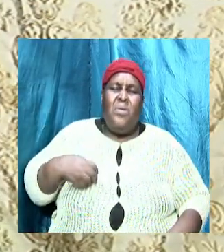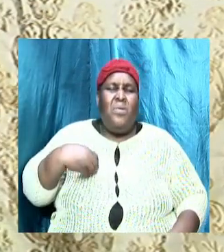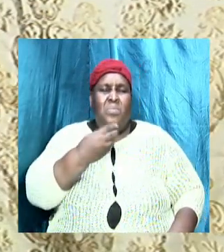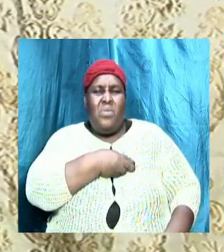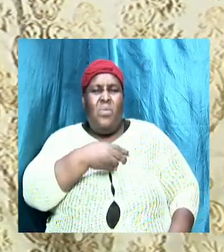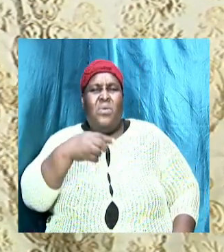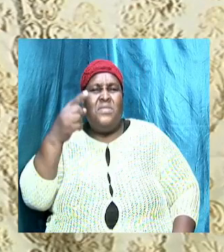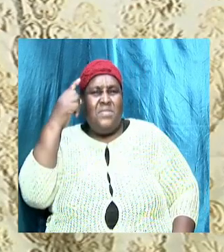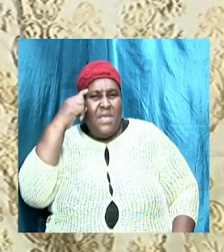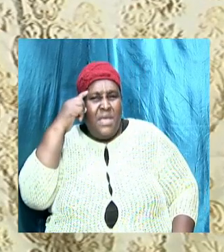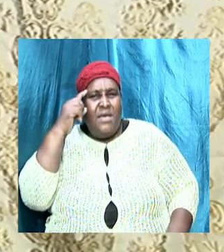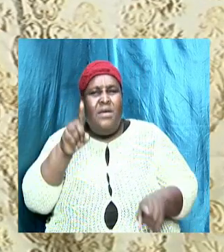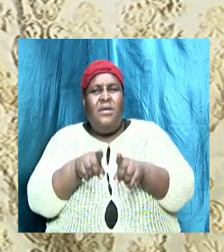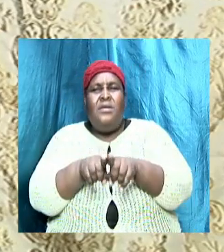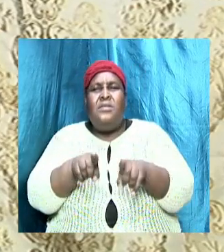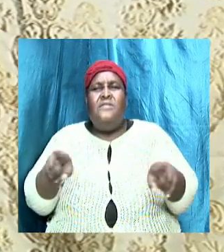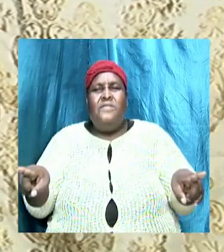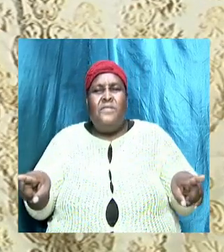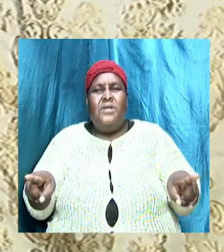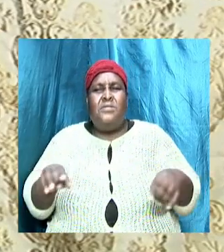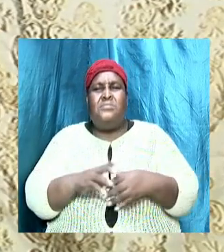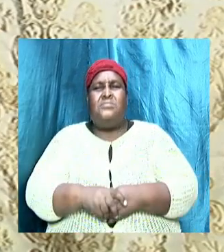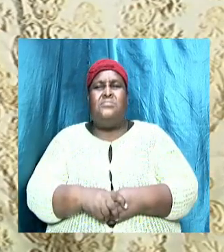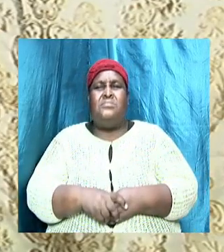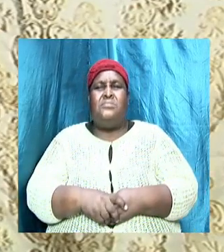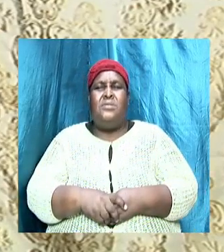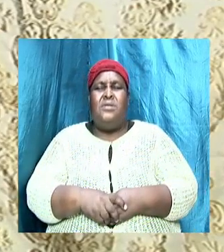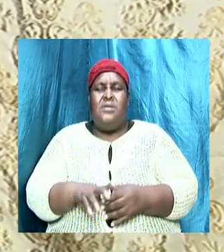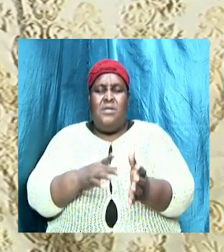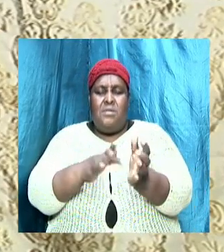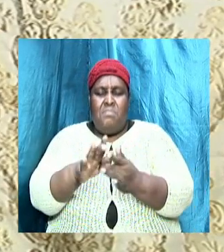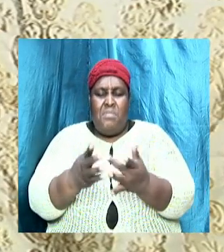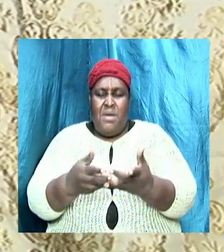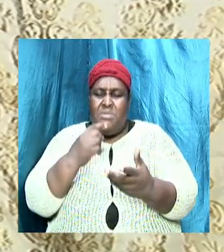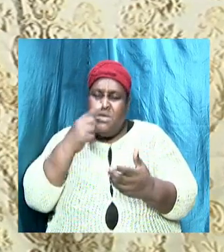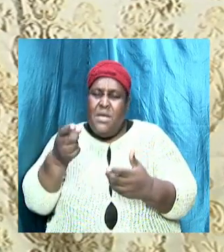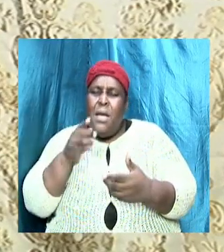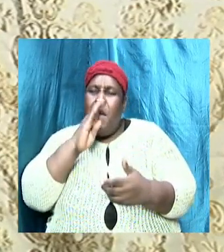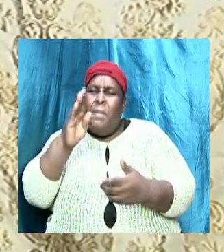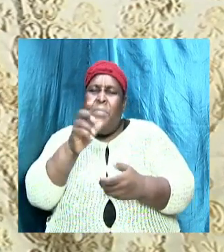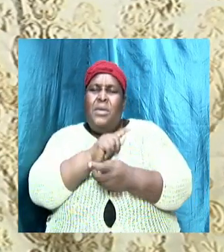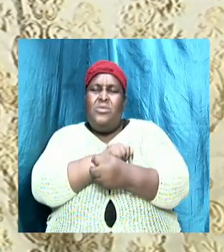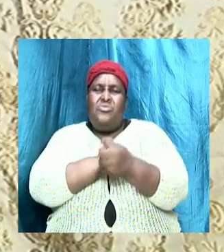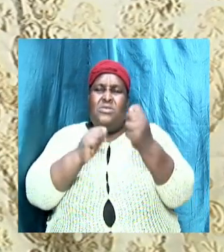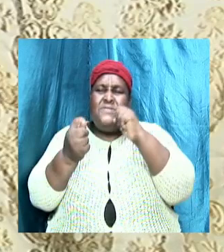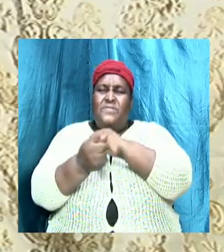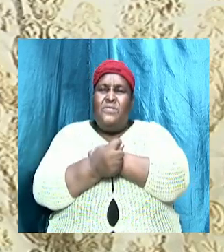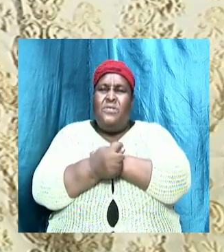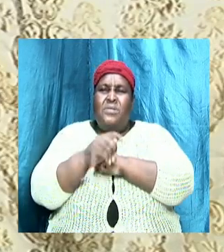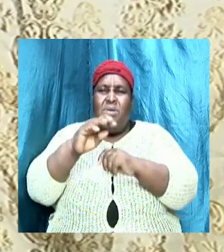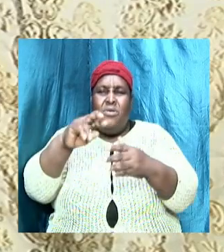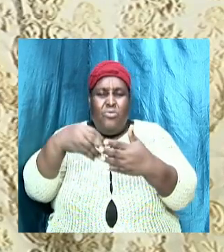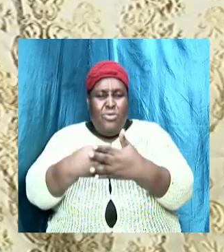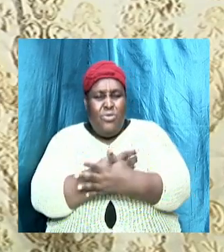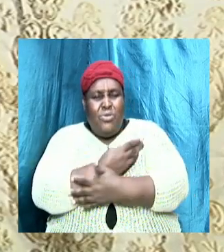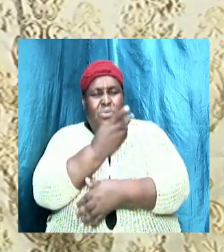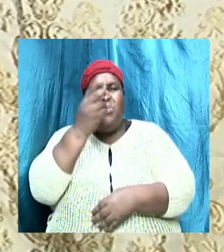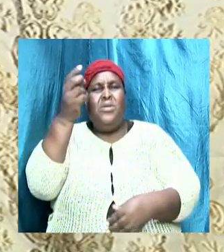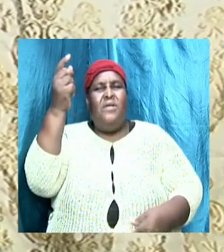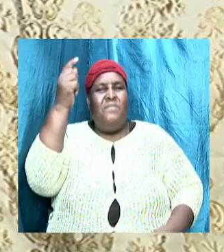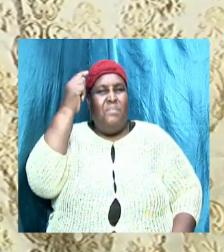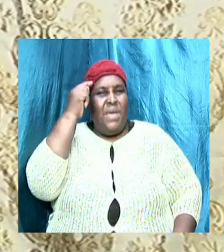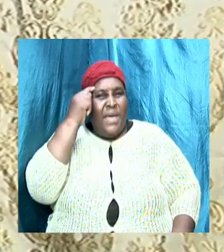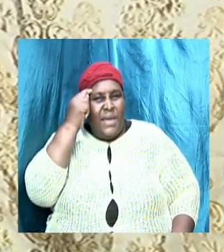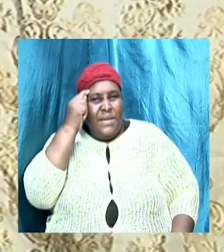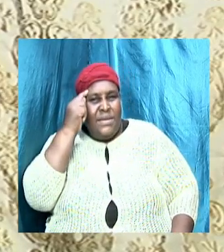amen the Bible says be transformed by the renewing of your mind and so